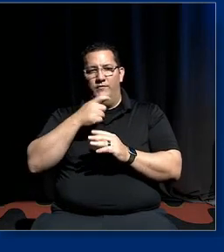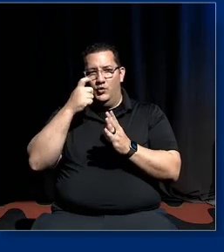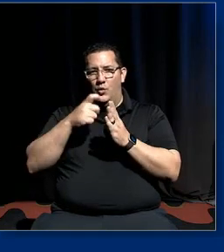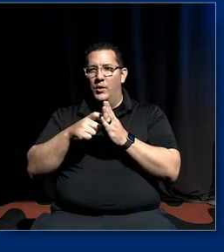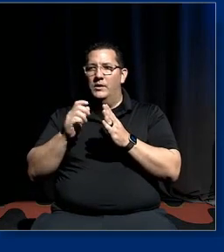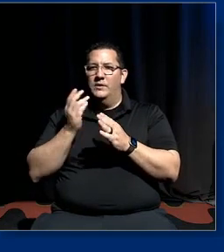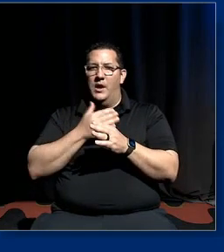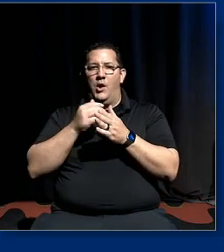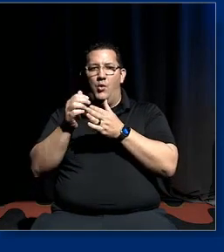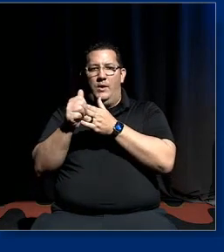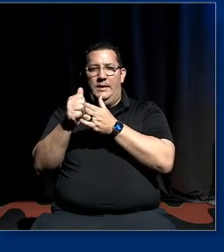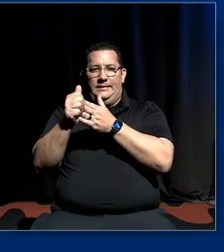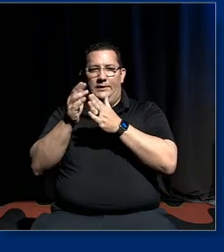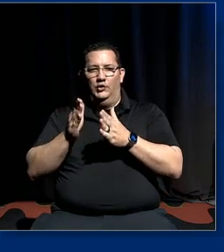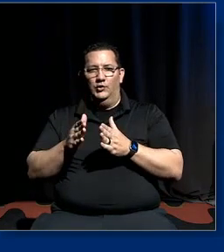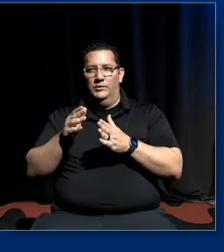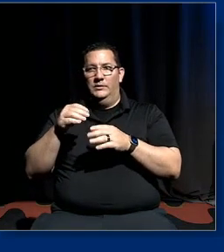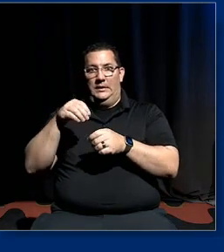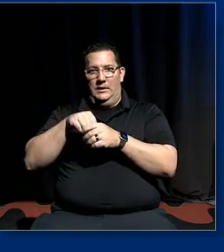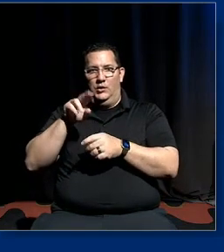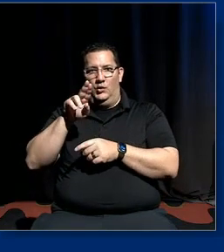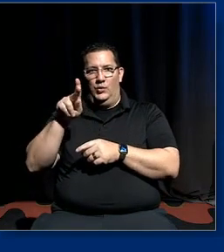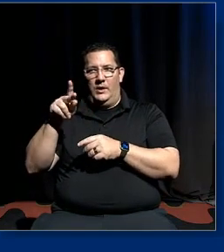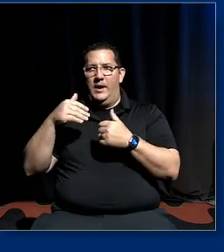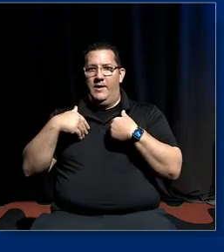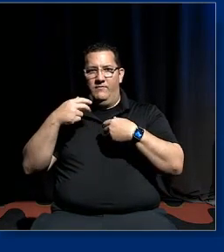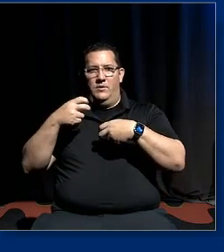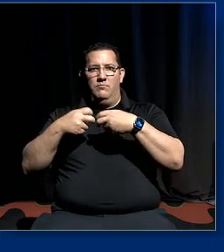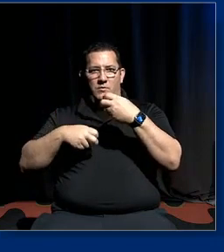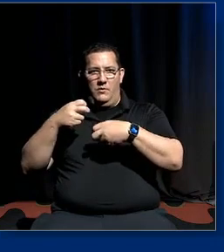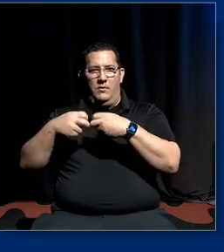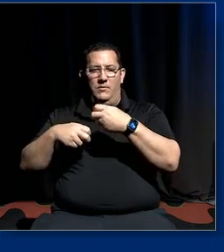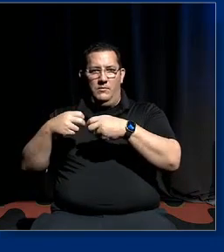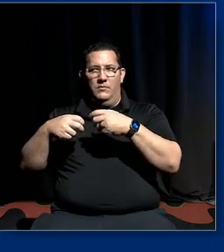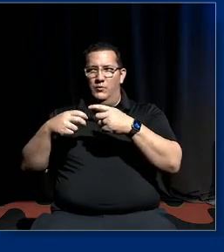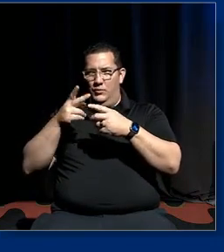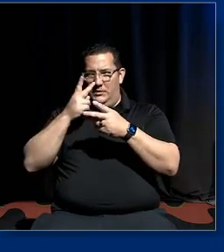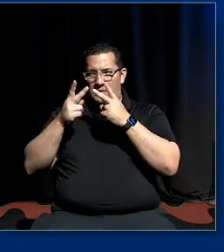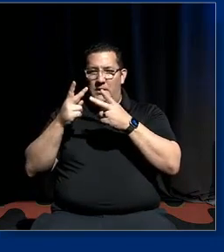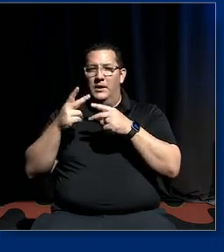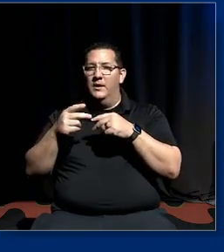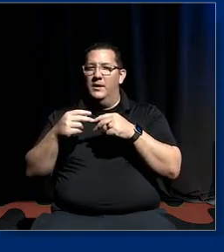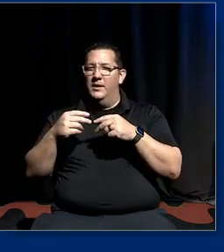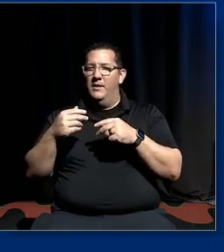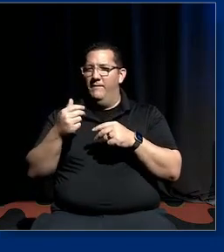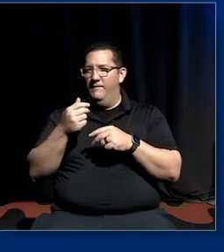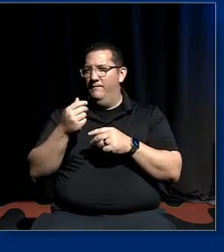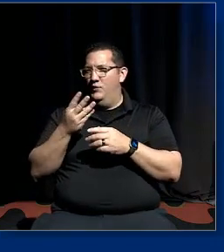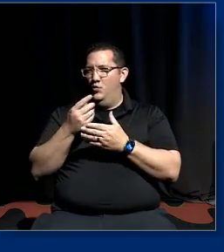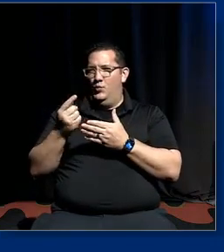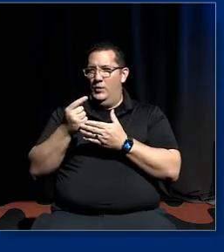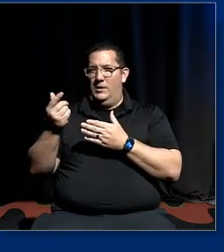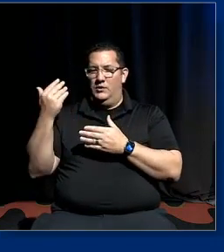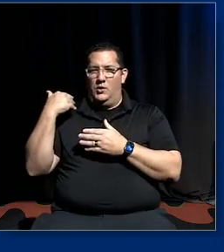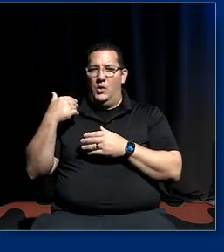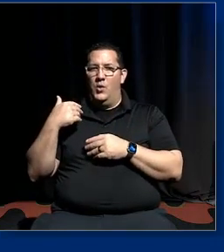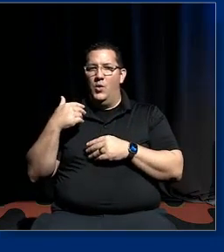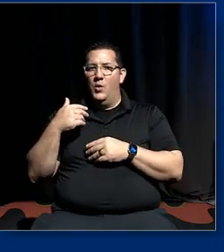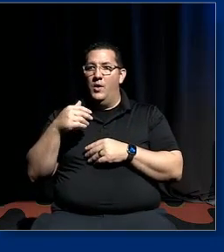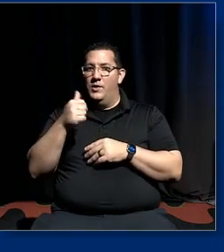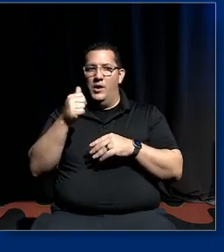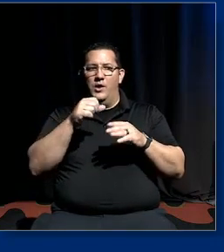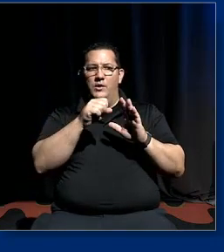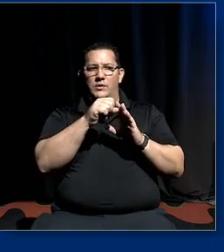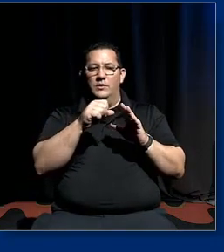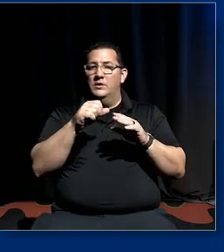in in the uk but there was a point three or four weeks ago where apart from the prime minister every one of the major state officers